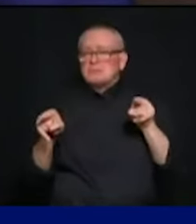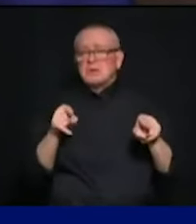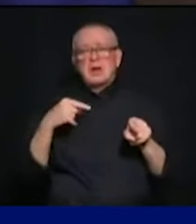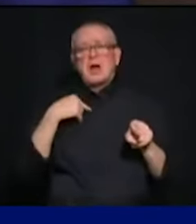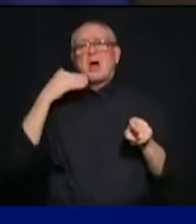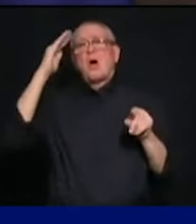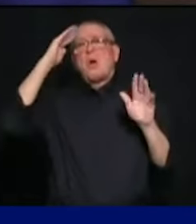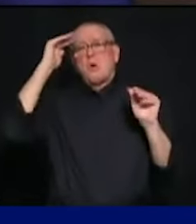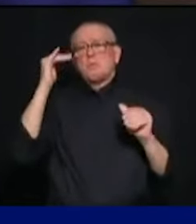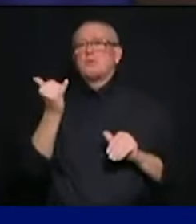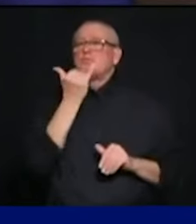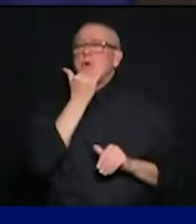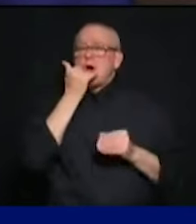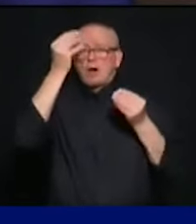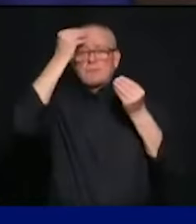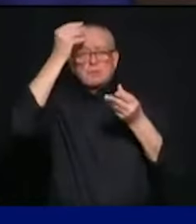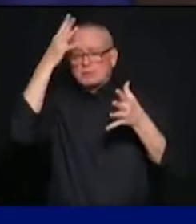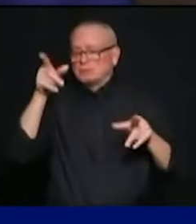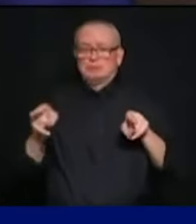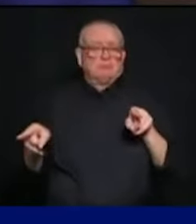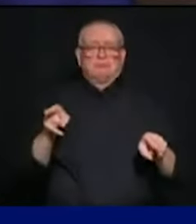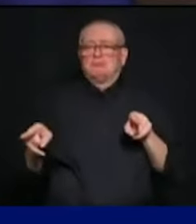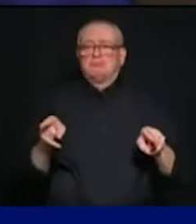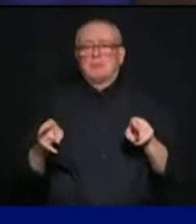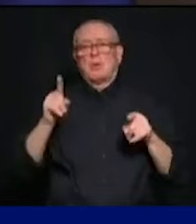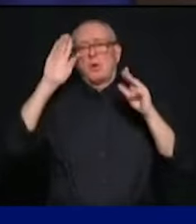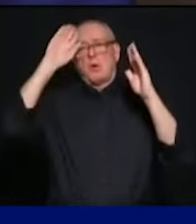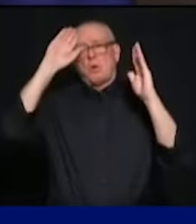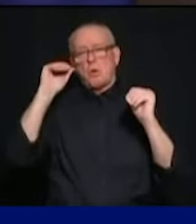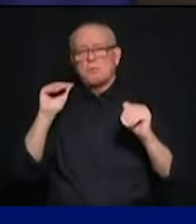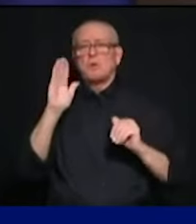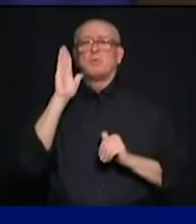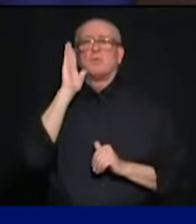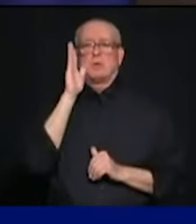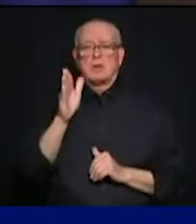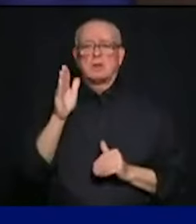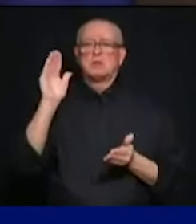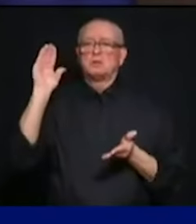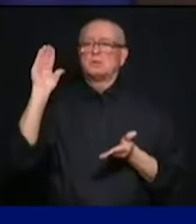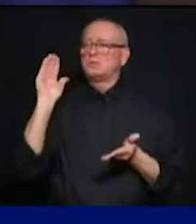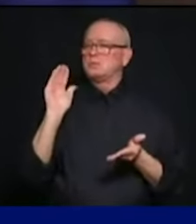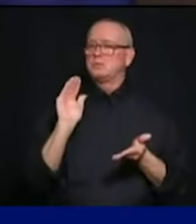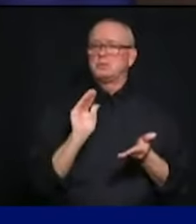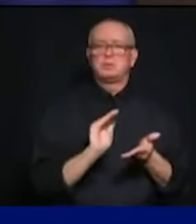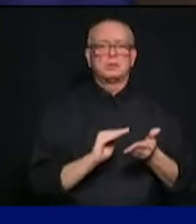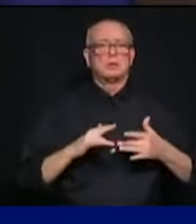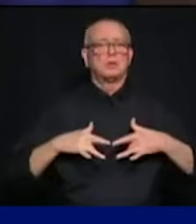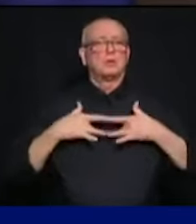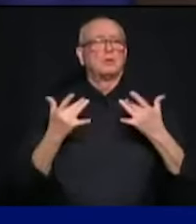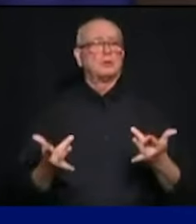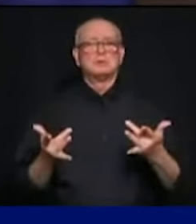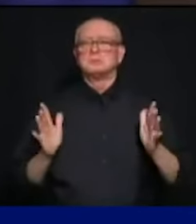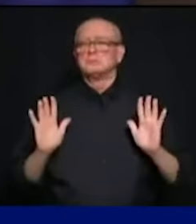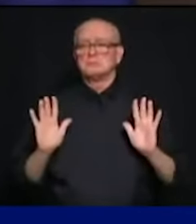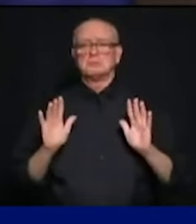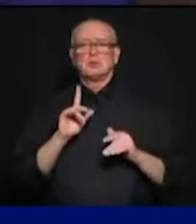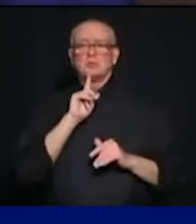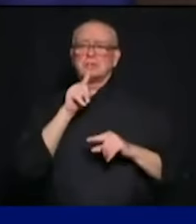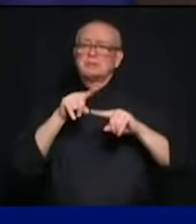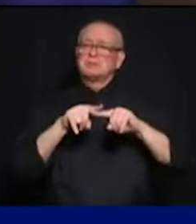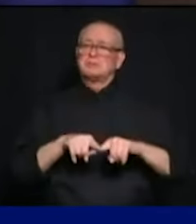sooner than that. But that all depends, it all depends on how Albertans act in the weeks to come.